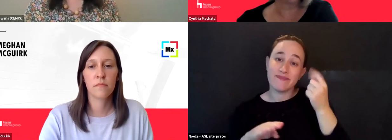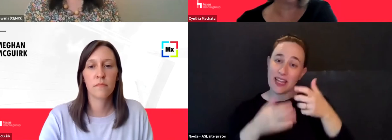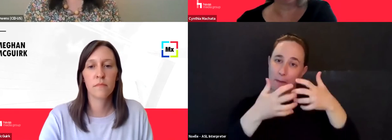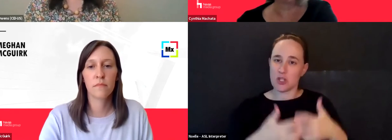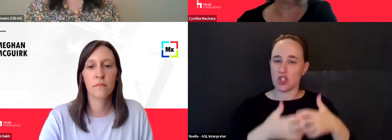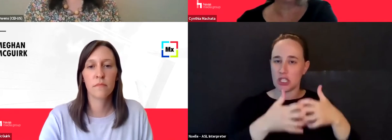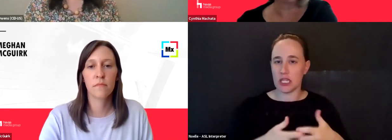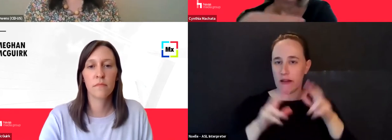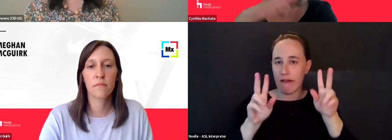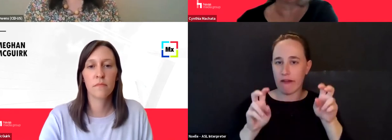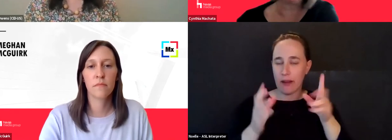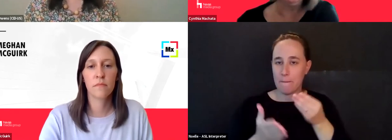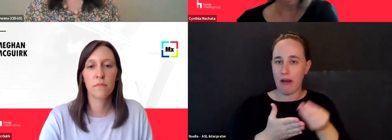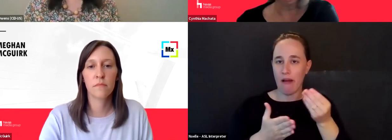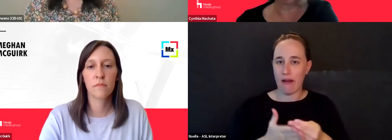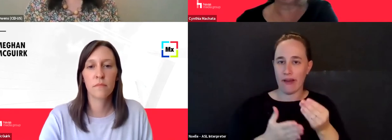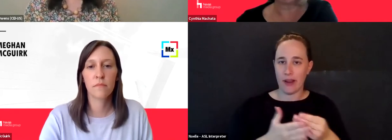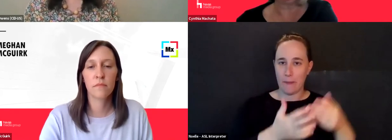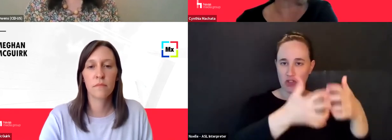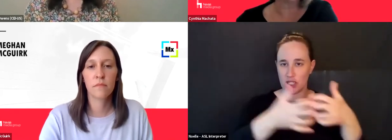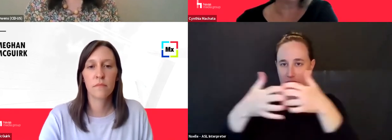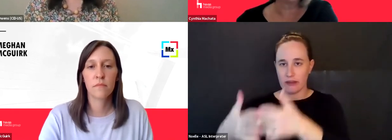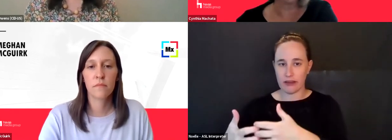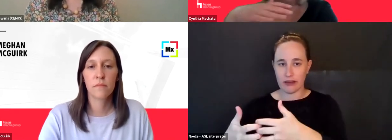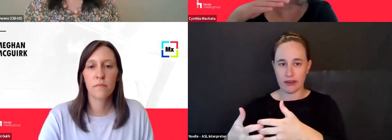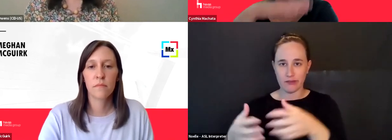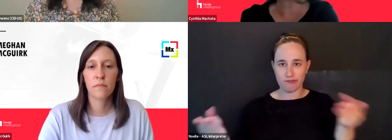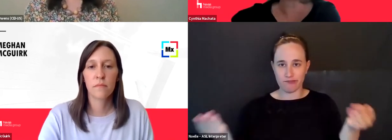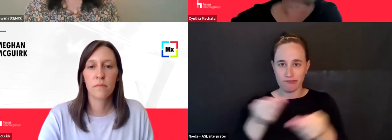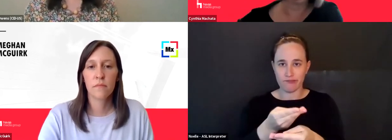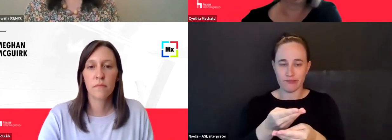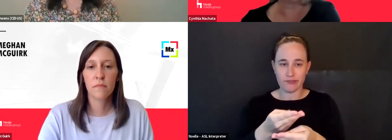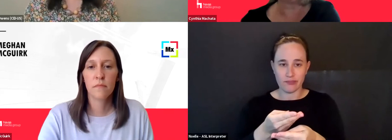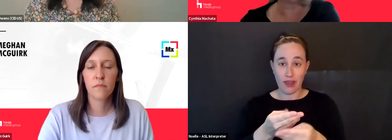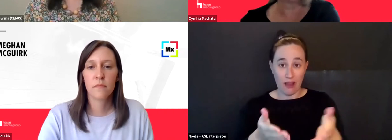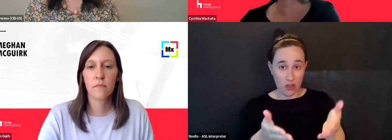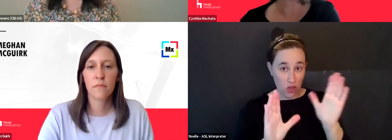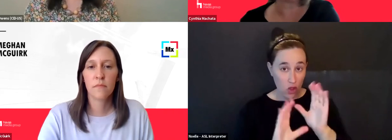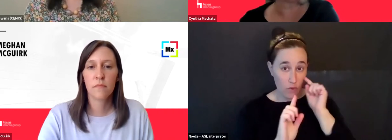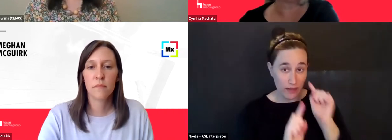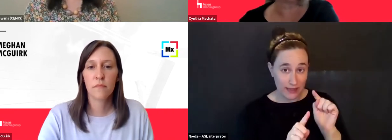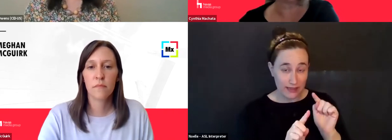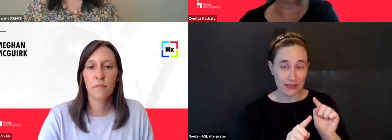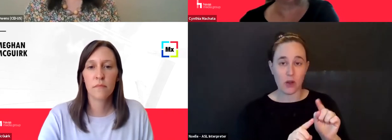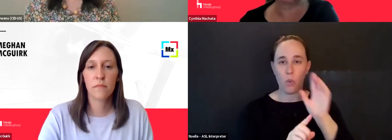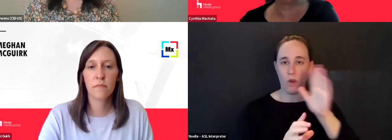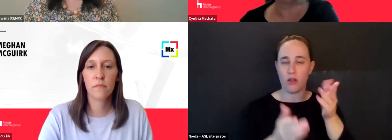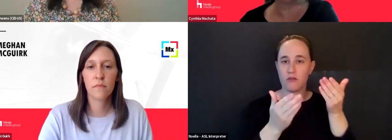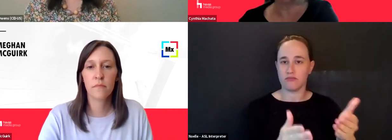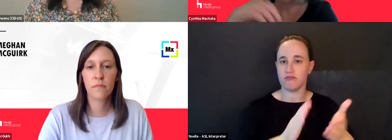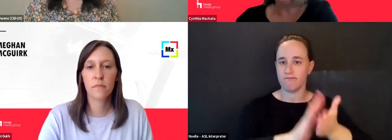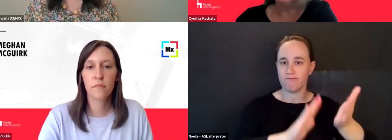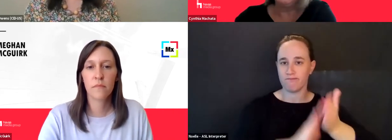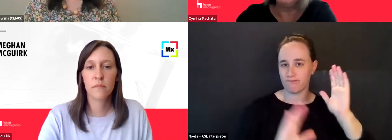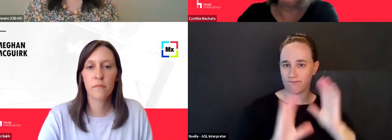machine to, to another machine. So you set up the ask and the machine and it, it looks for the, for the person in the market to, to deliver an ad